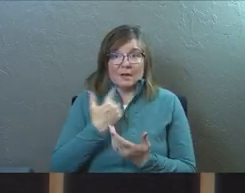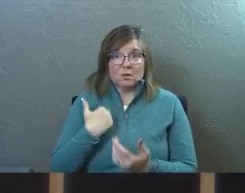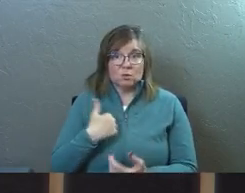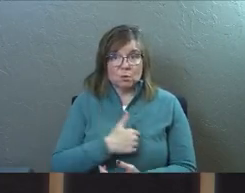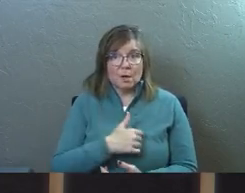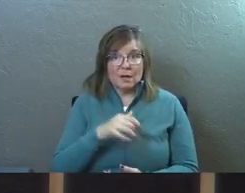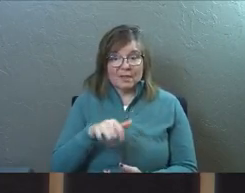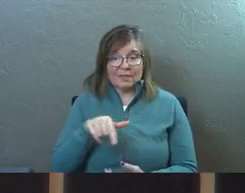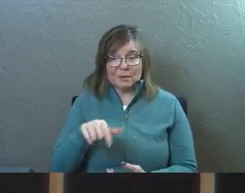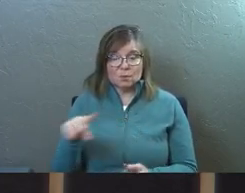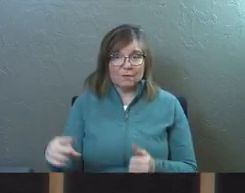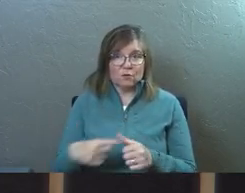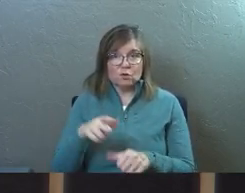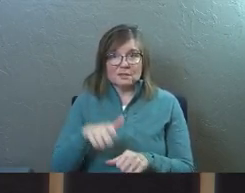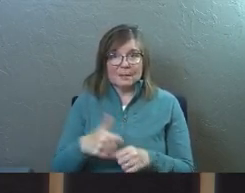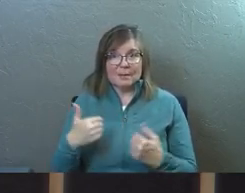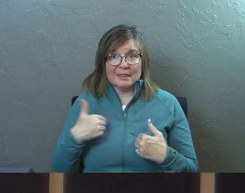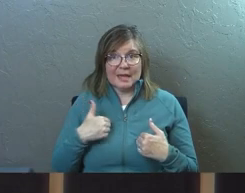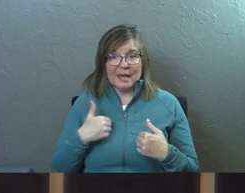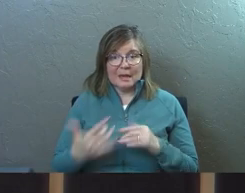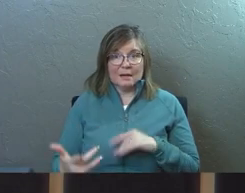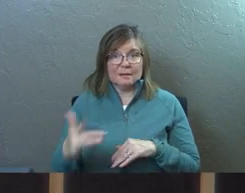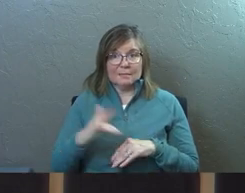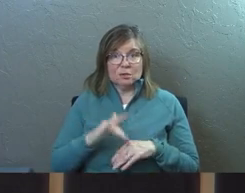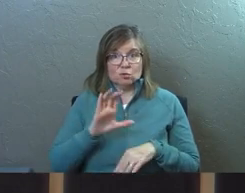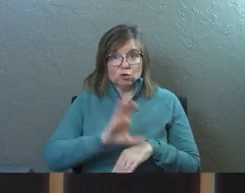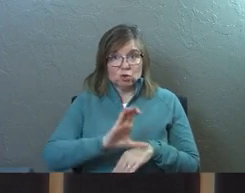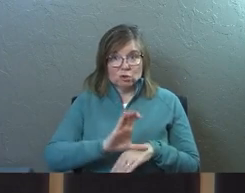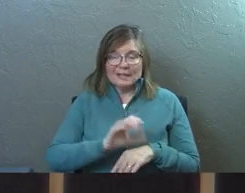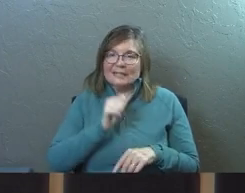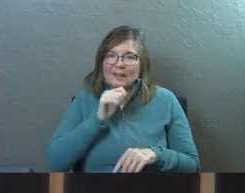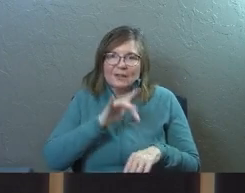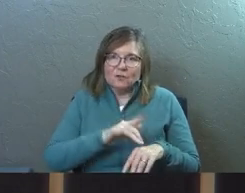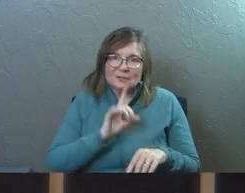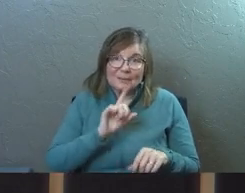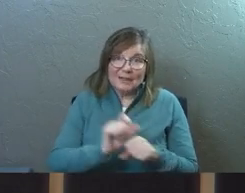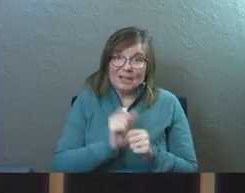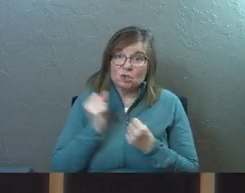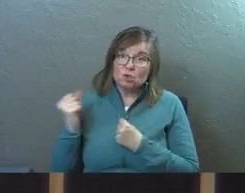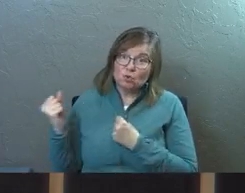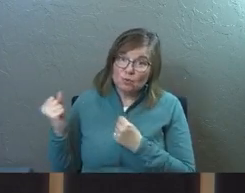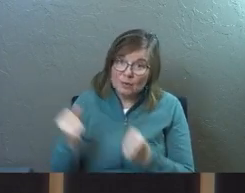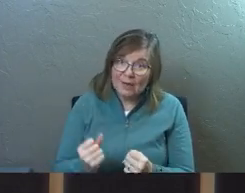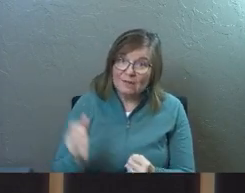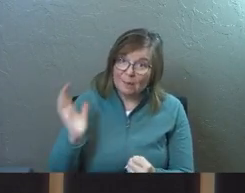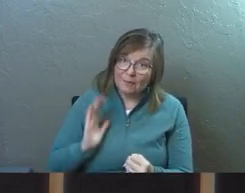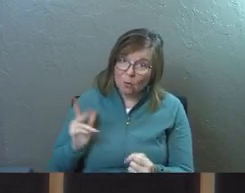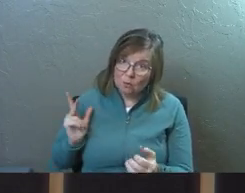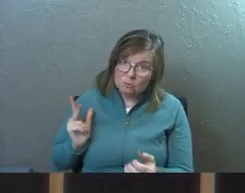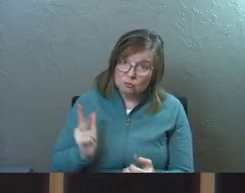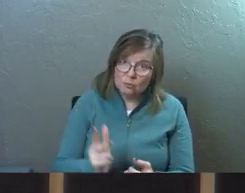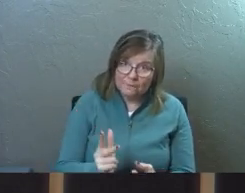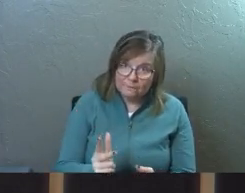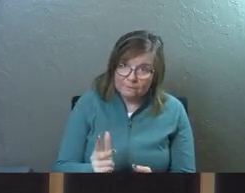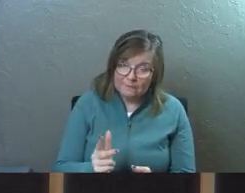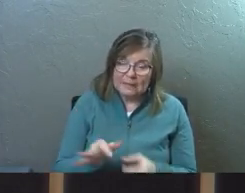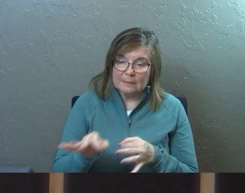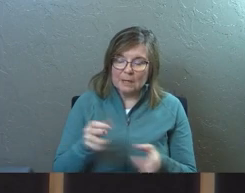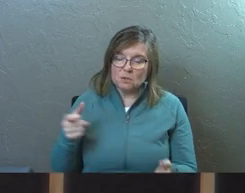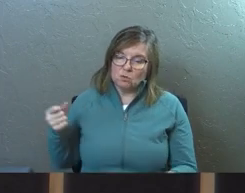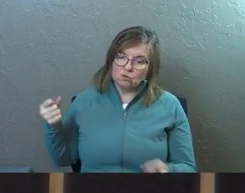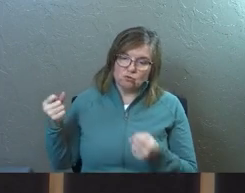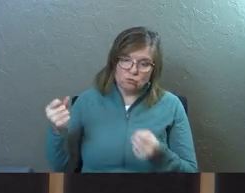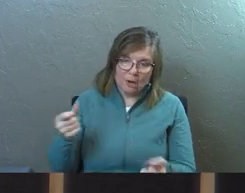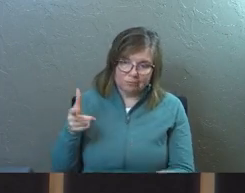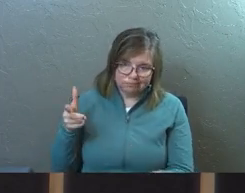to us that this was the first time that they had been to our church, but it was not the first time they had driven to our church. And they explained that they had